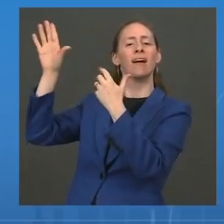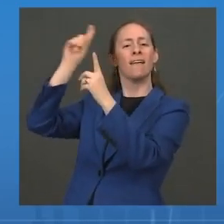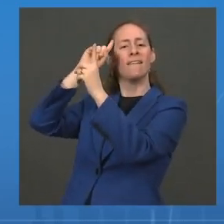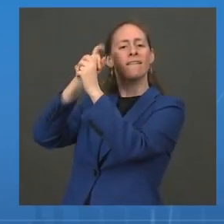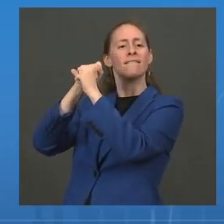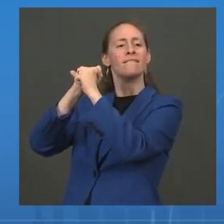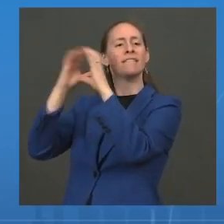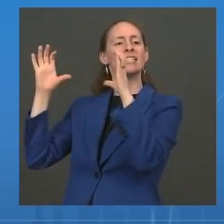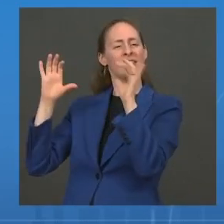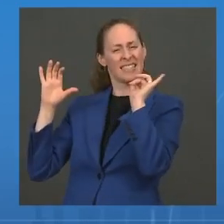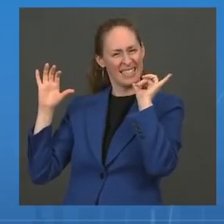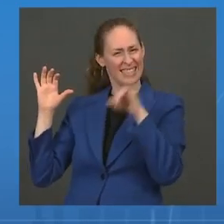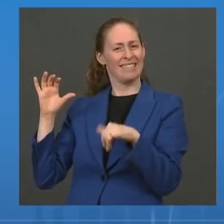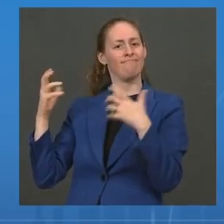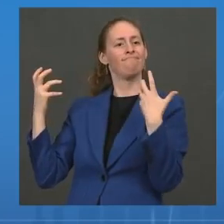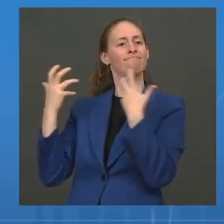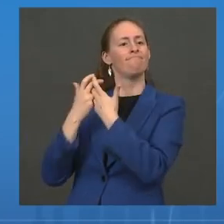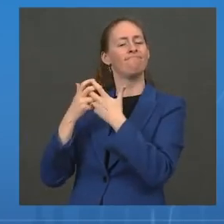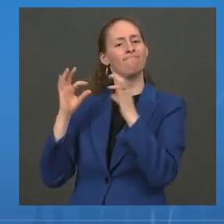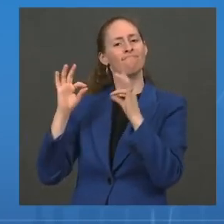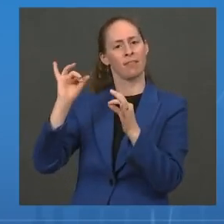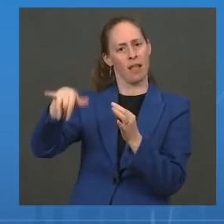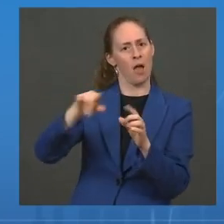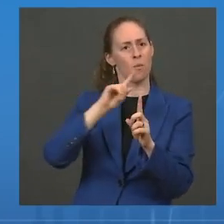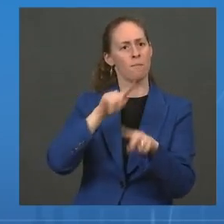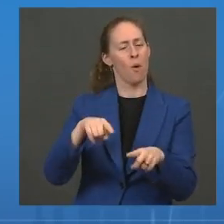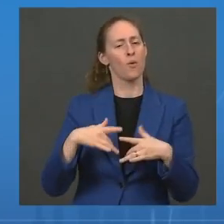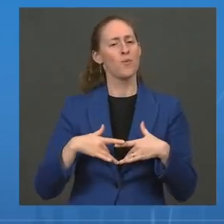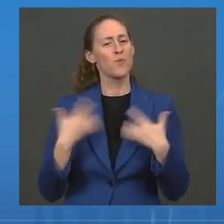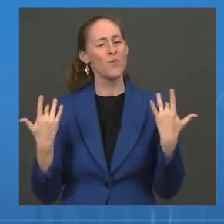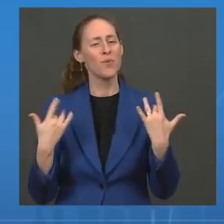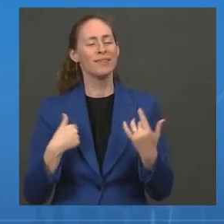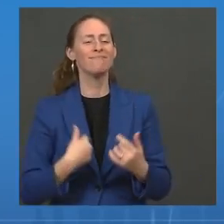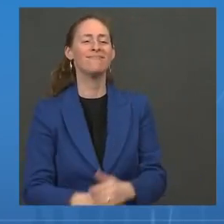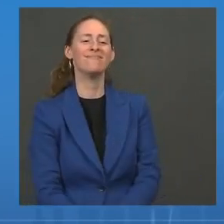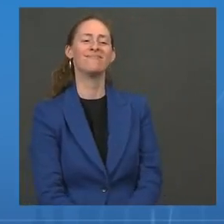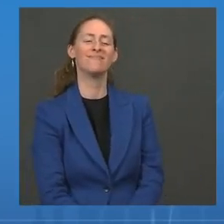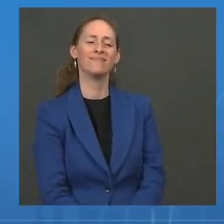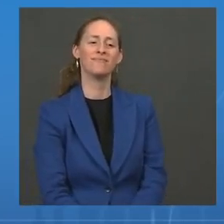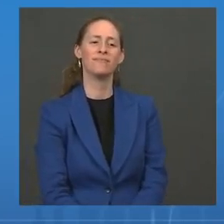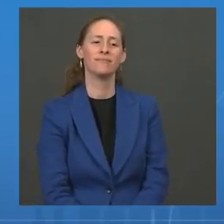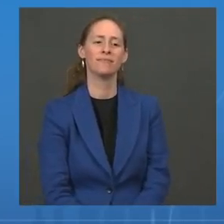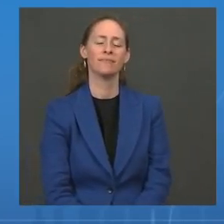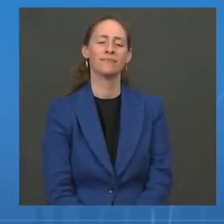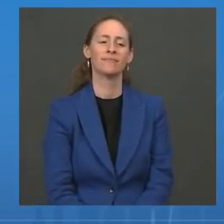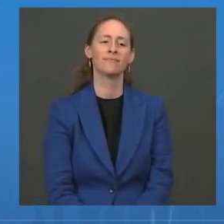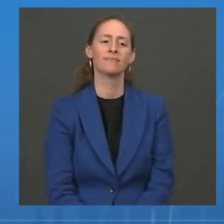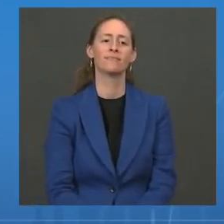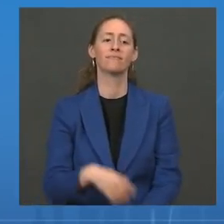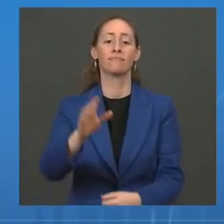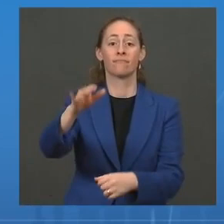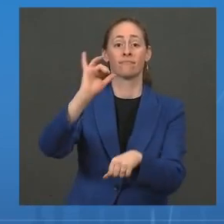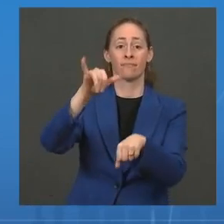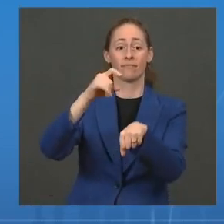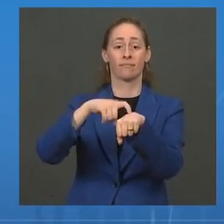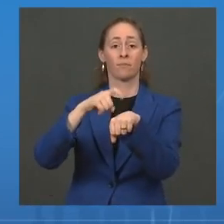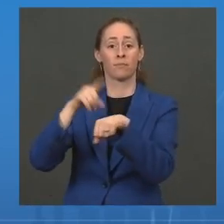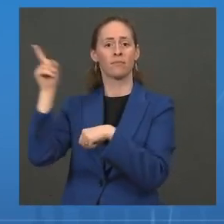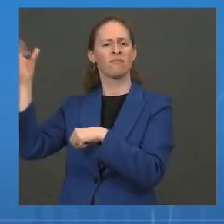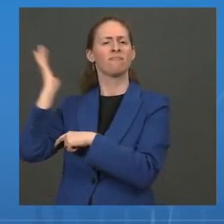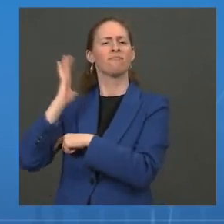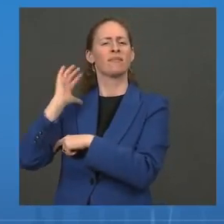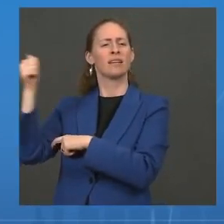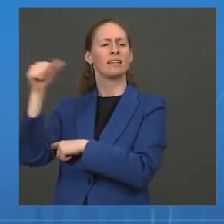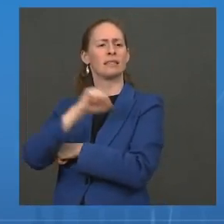By way of origin, know, during the vice president's last year in the Senate, she introduced a bill that became the blueprint for this task force.